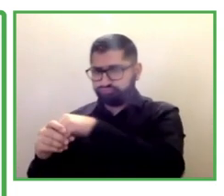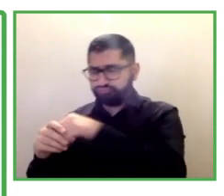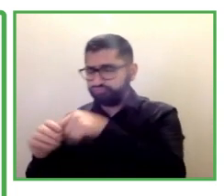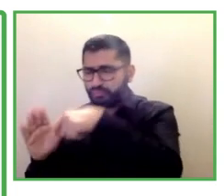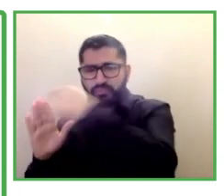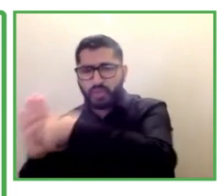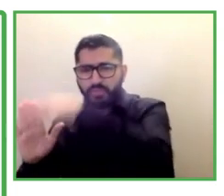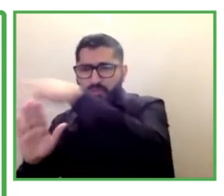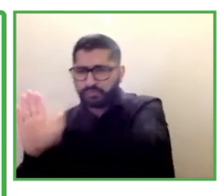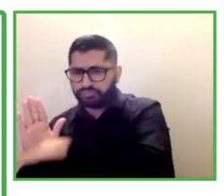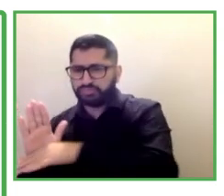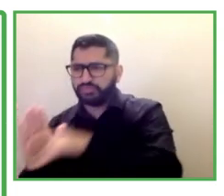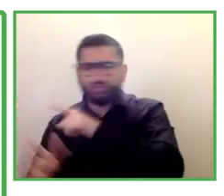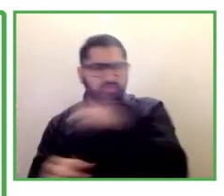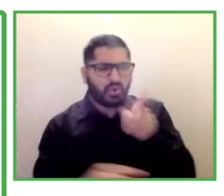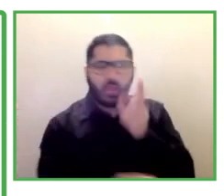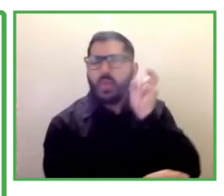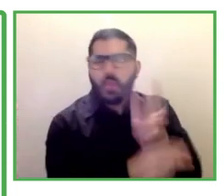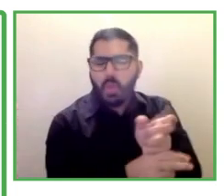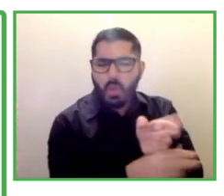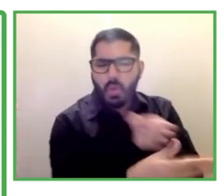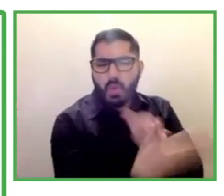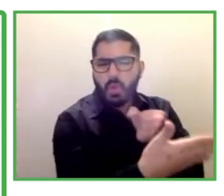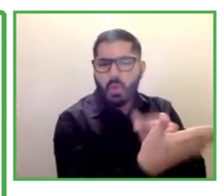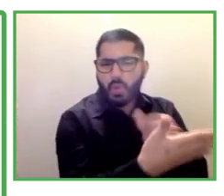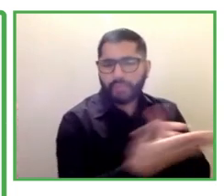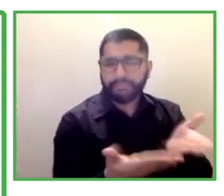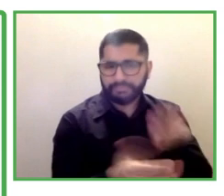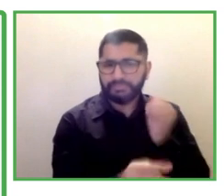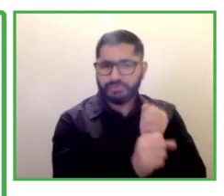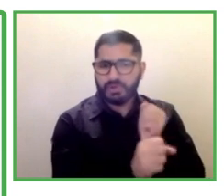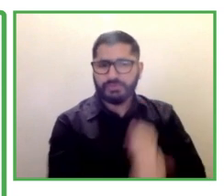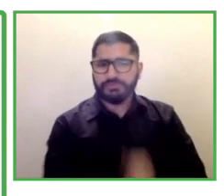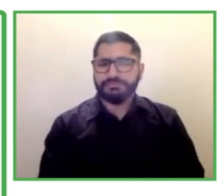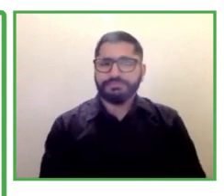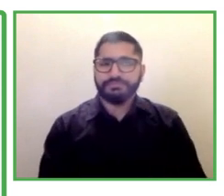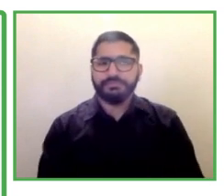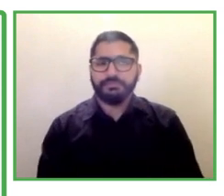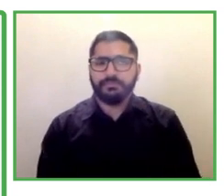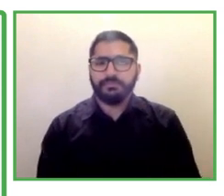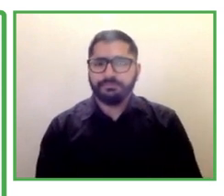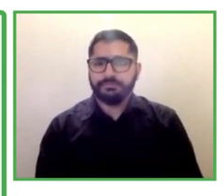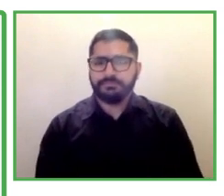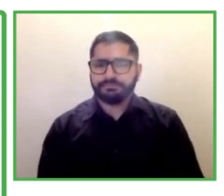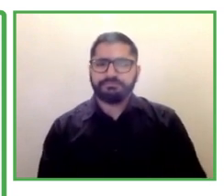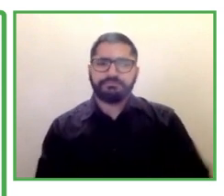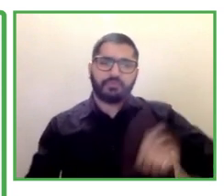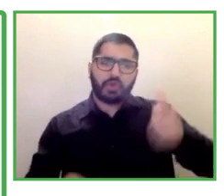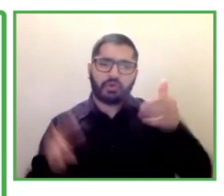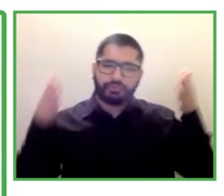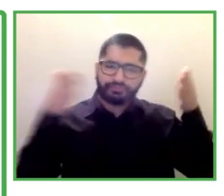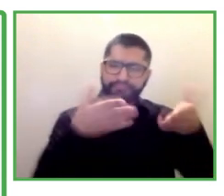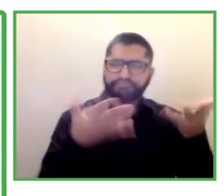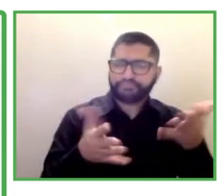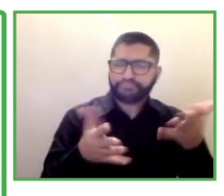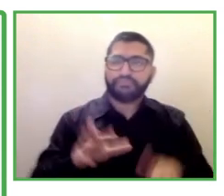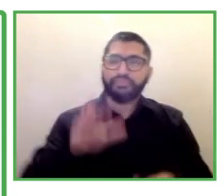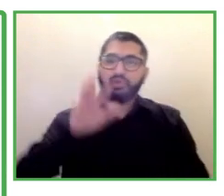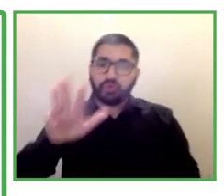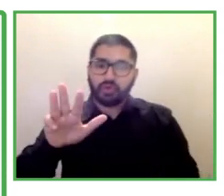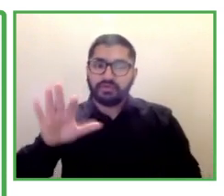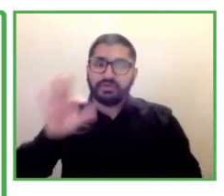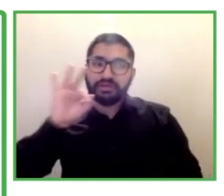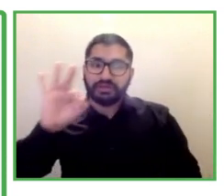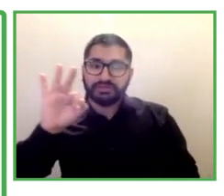in regard to the employer impact uh back in 2018 we found that 87 of managers